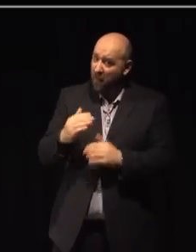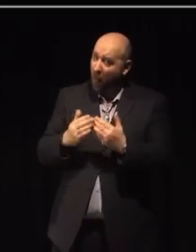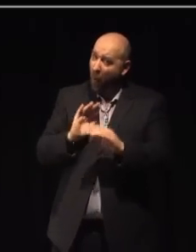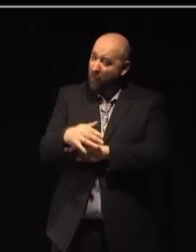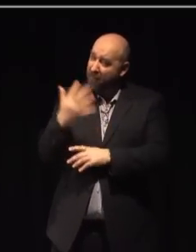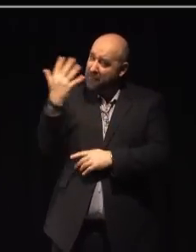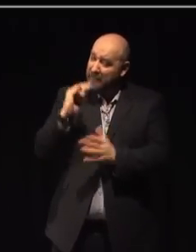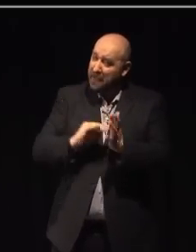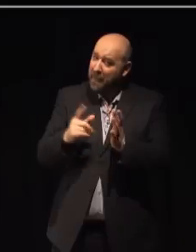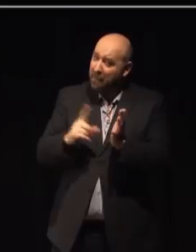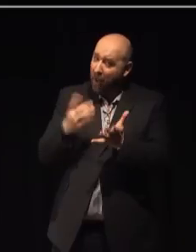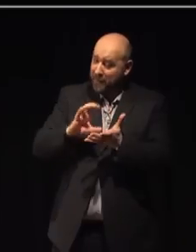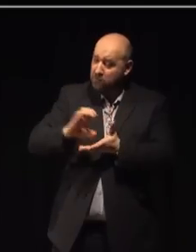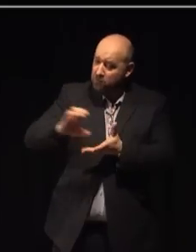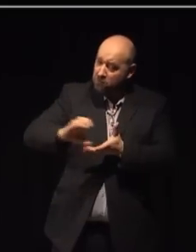£15 million.